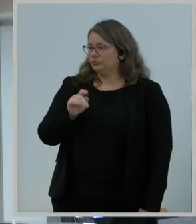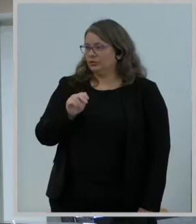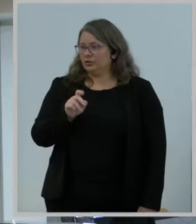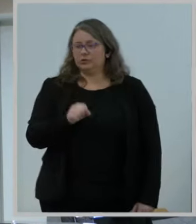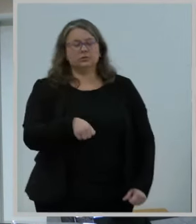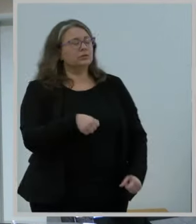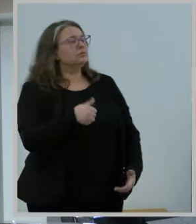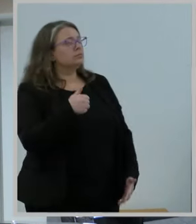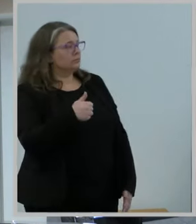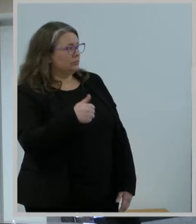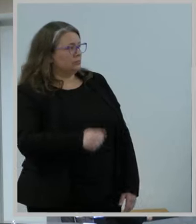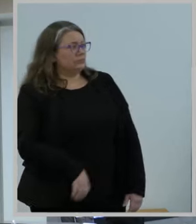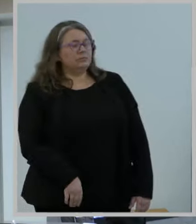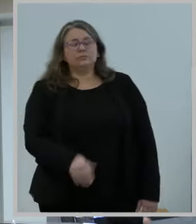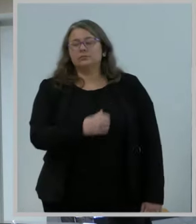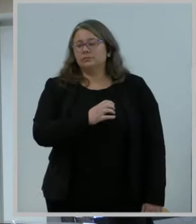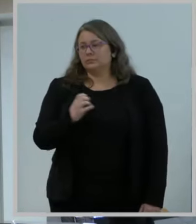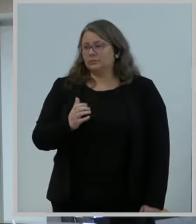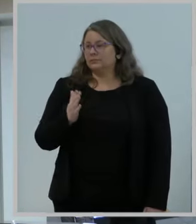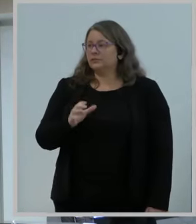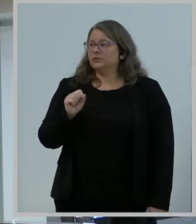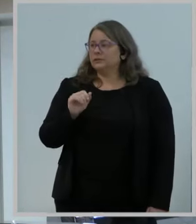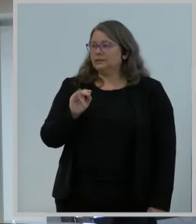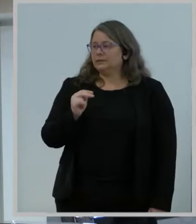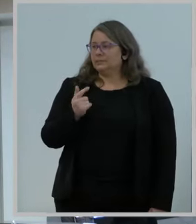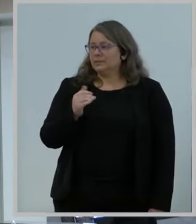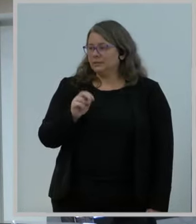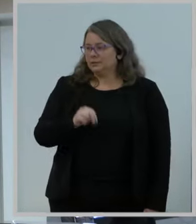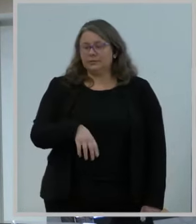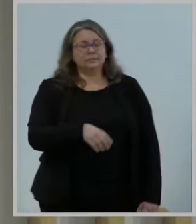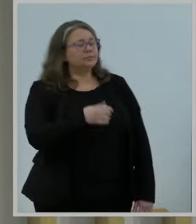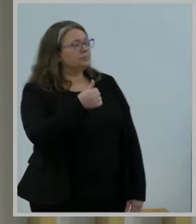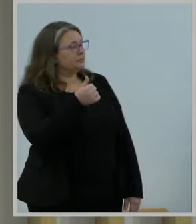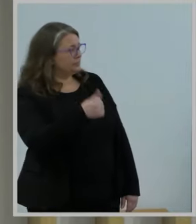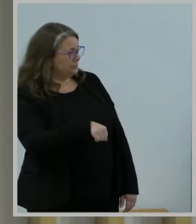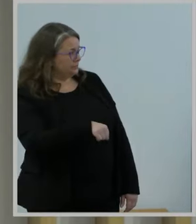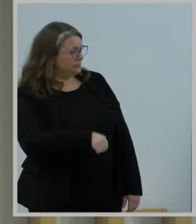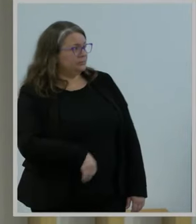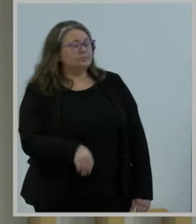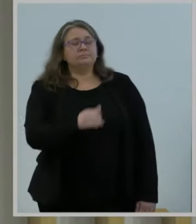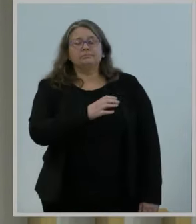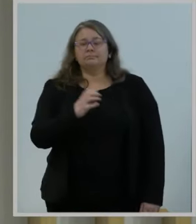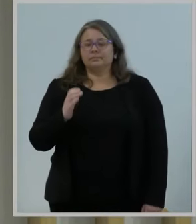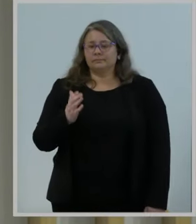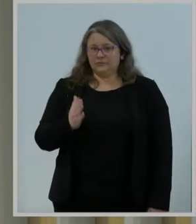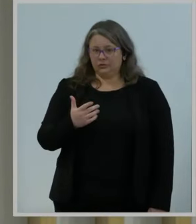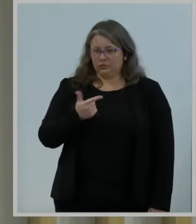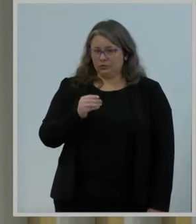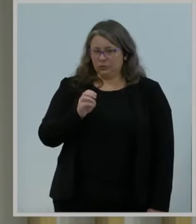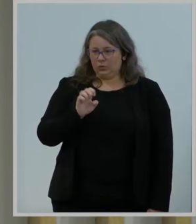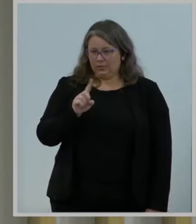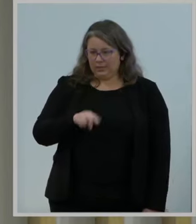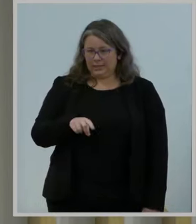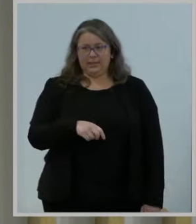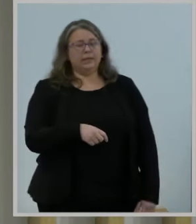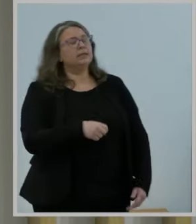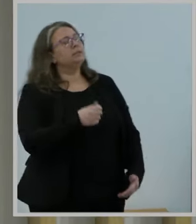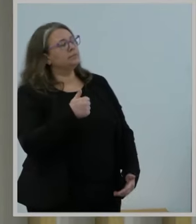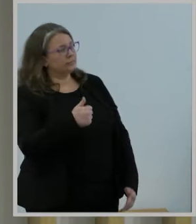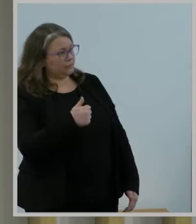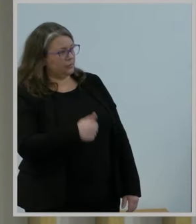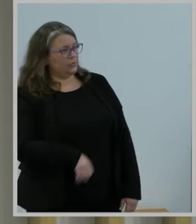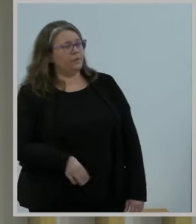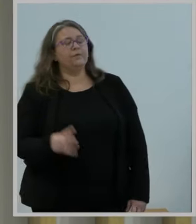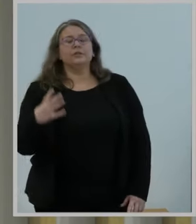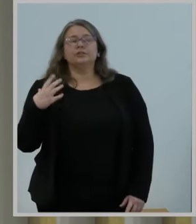Symington. Dissent. Commissioner Gomez. Approved. The chair votes aye. The item is adopted with editorial